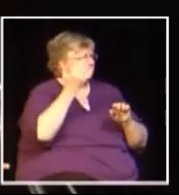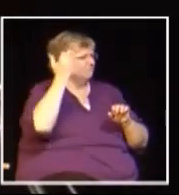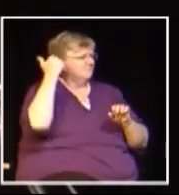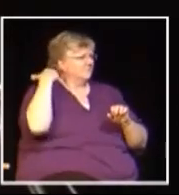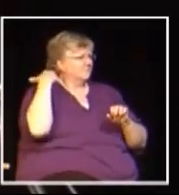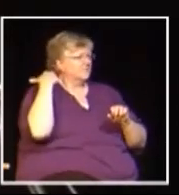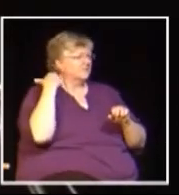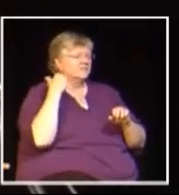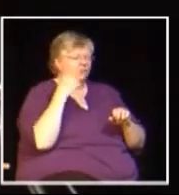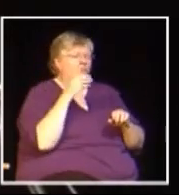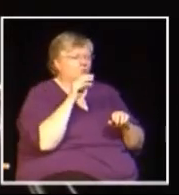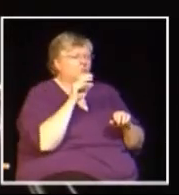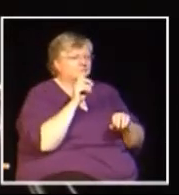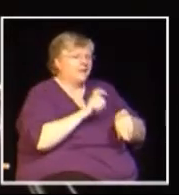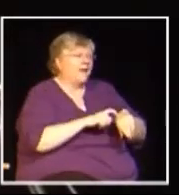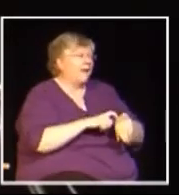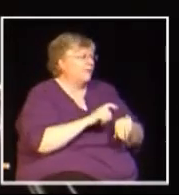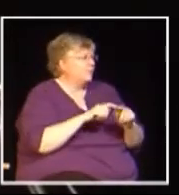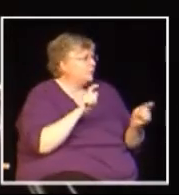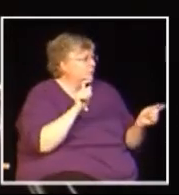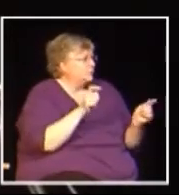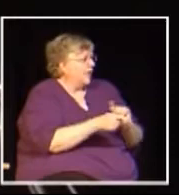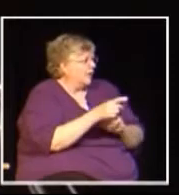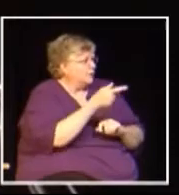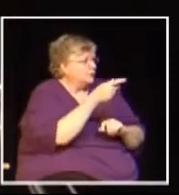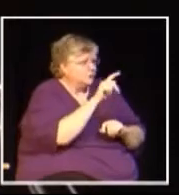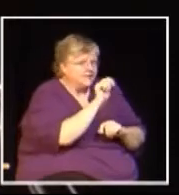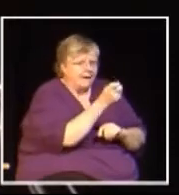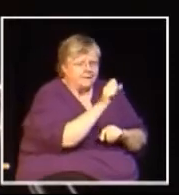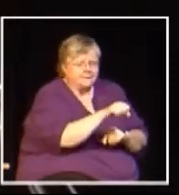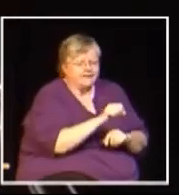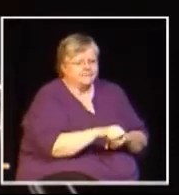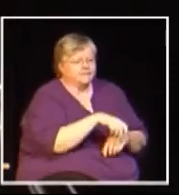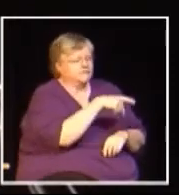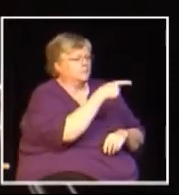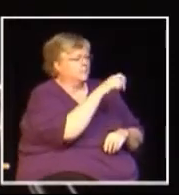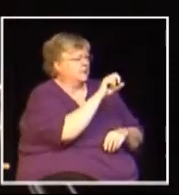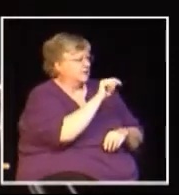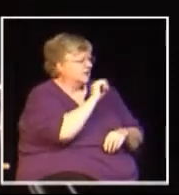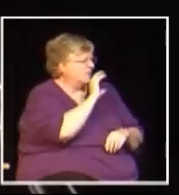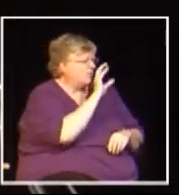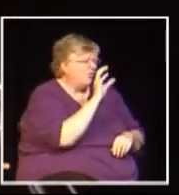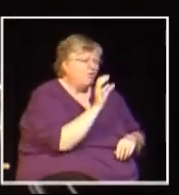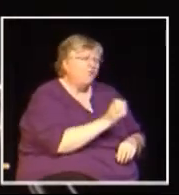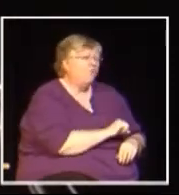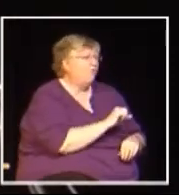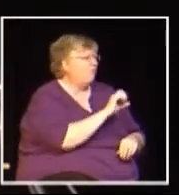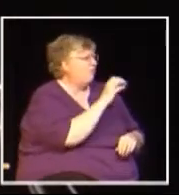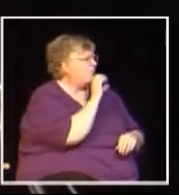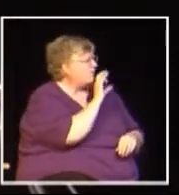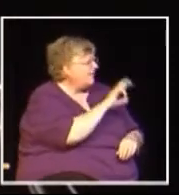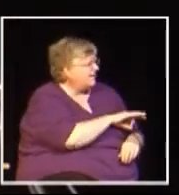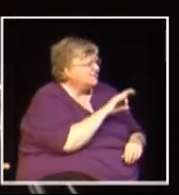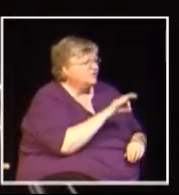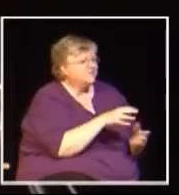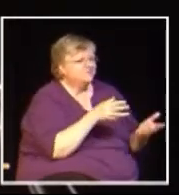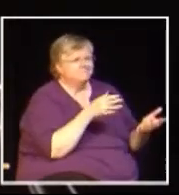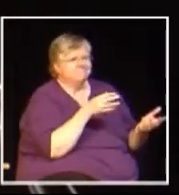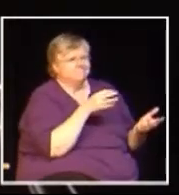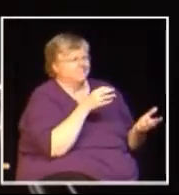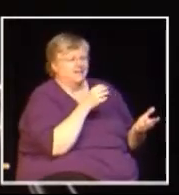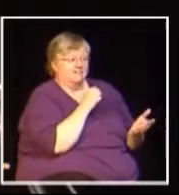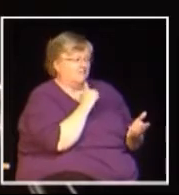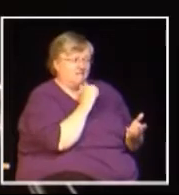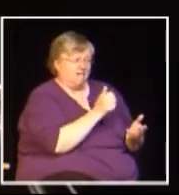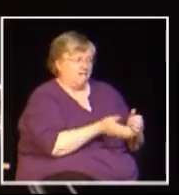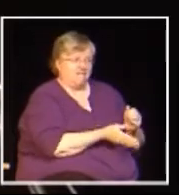now. So we have to adapt to new policies when necessary. And certainly the PST was old, antiquated,